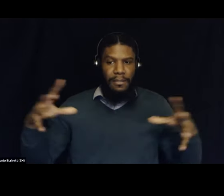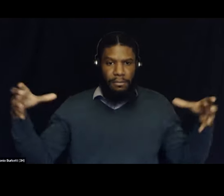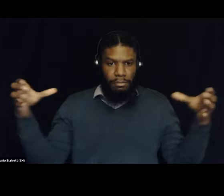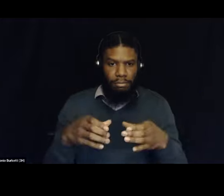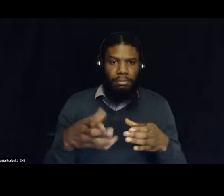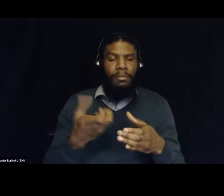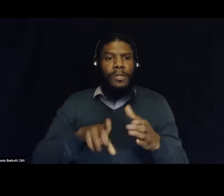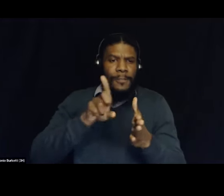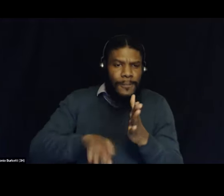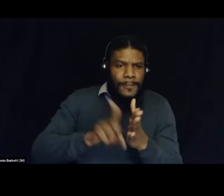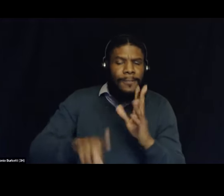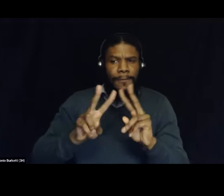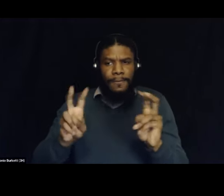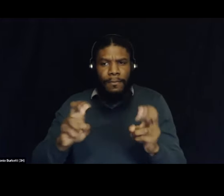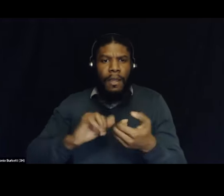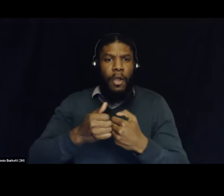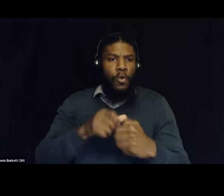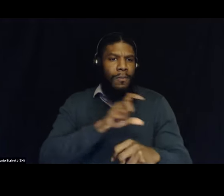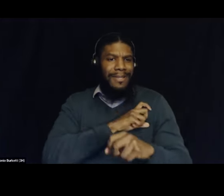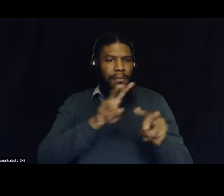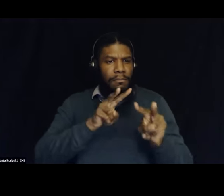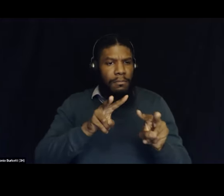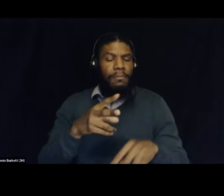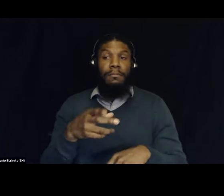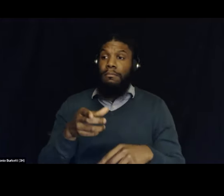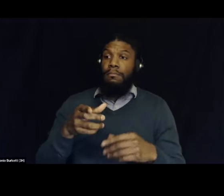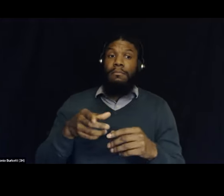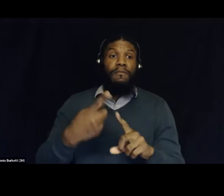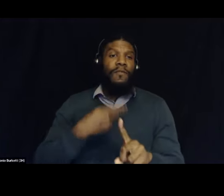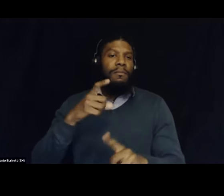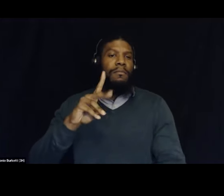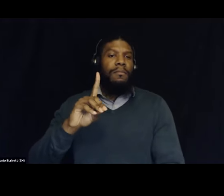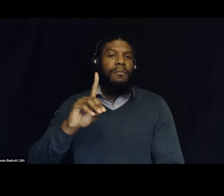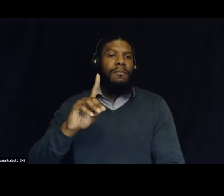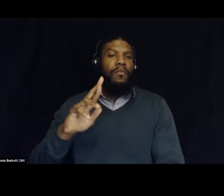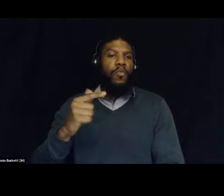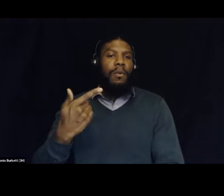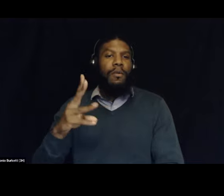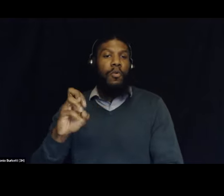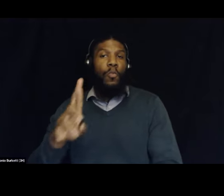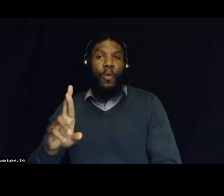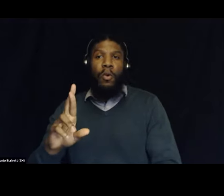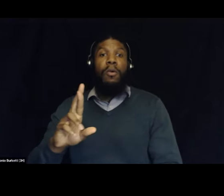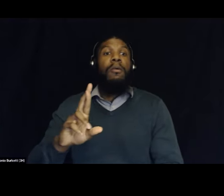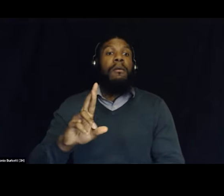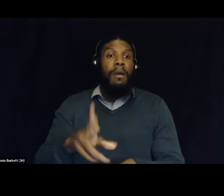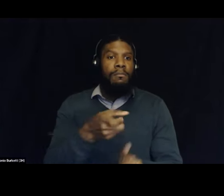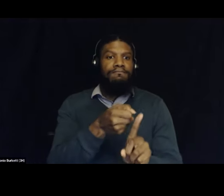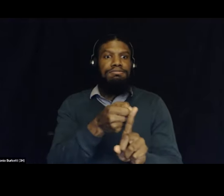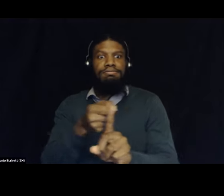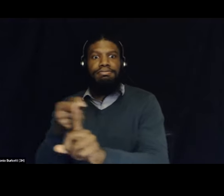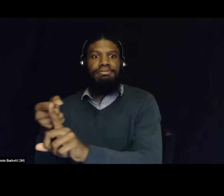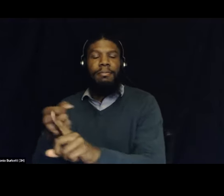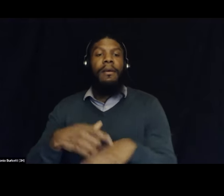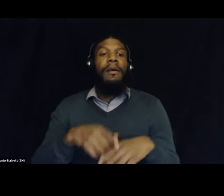in more depth how policing and surveillance from the drug war extends far beyond arrests and incarcerations, impacting people and